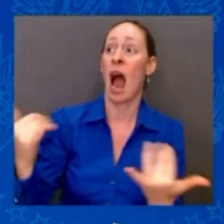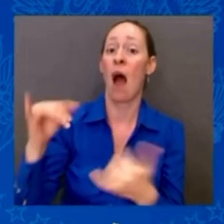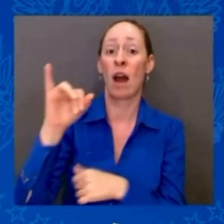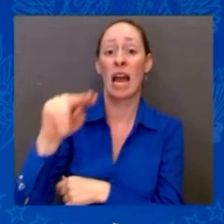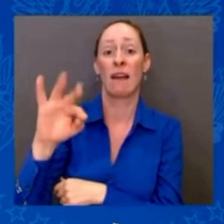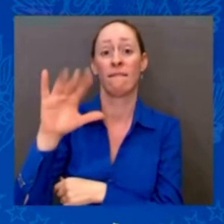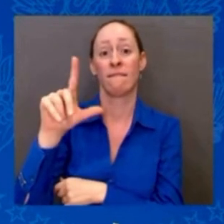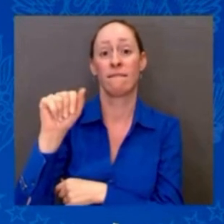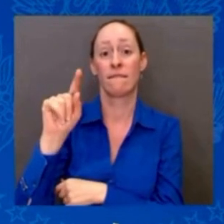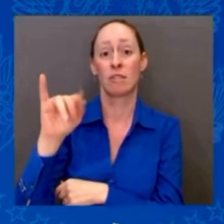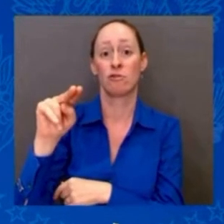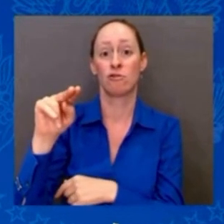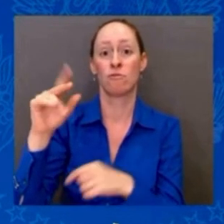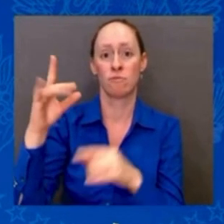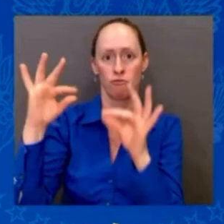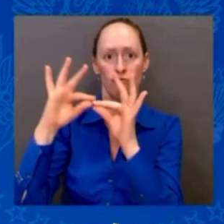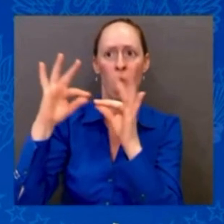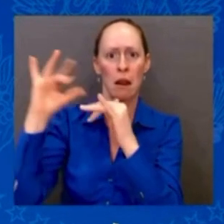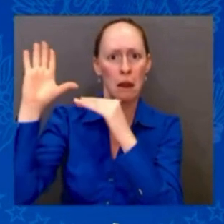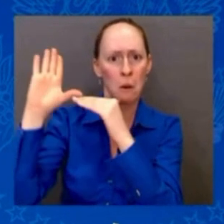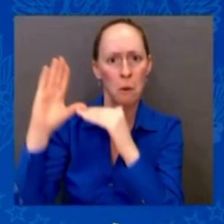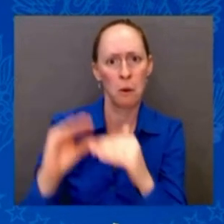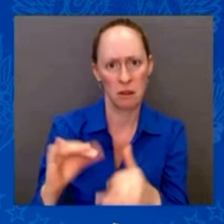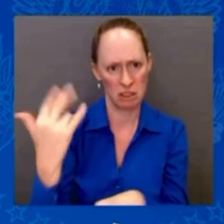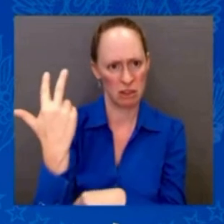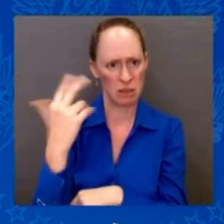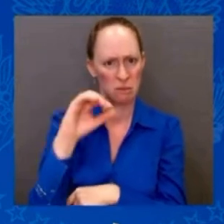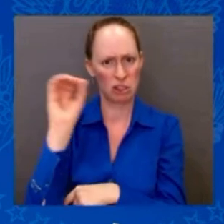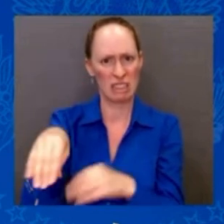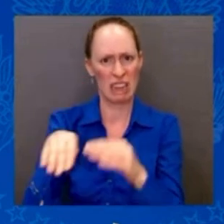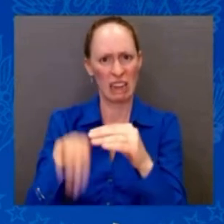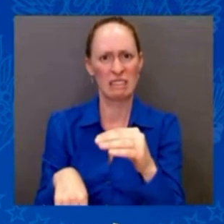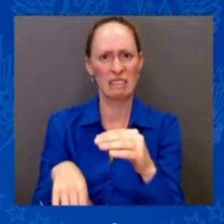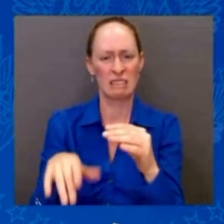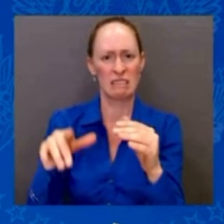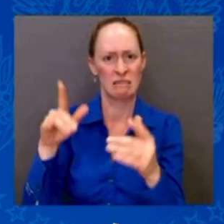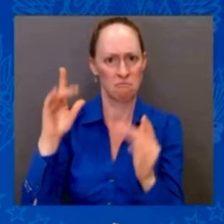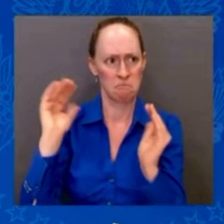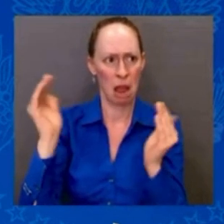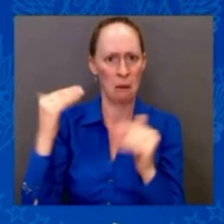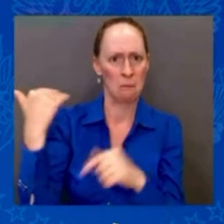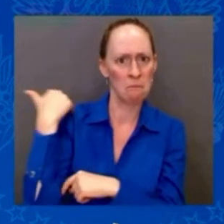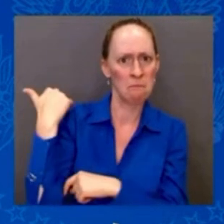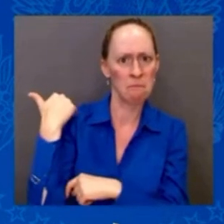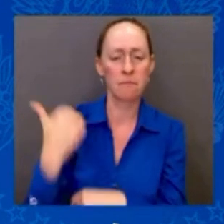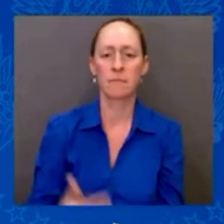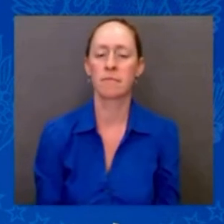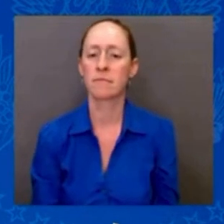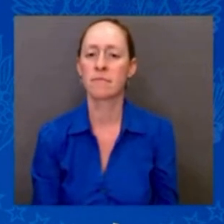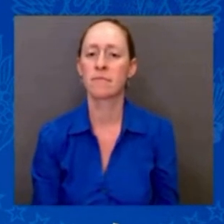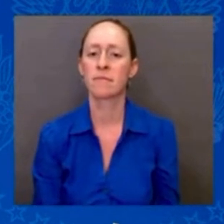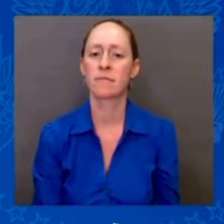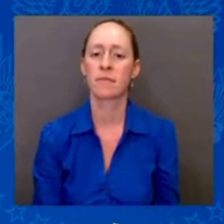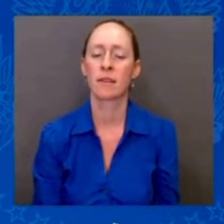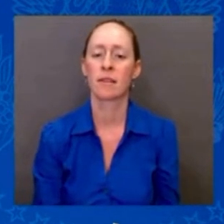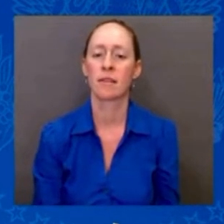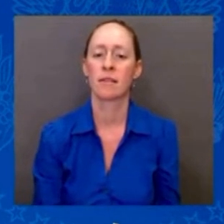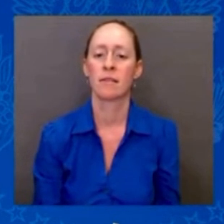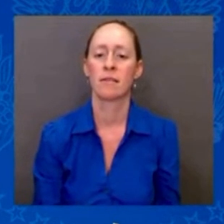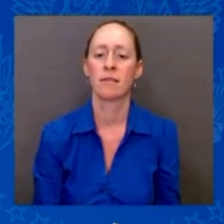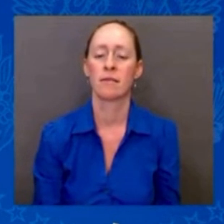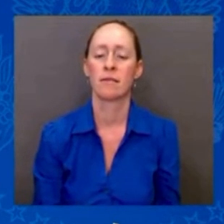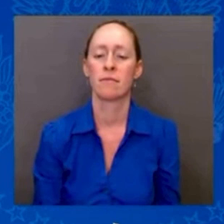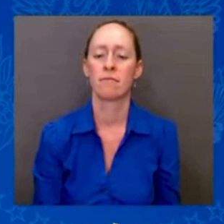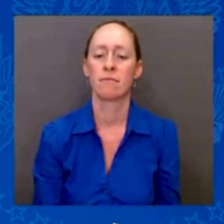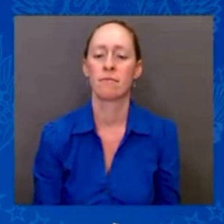That's the nearest lowest point in over two years. This contract proves that collective bargaining works. It gives workers a seat